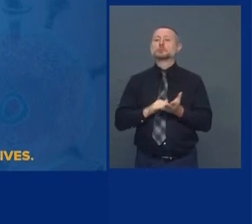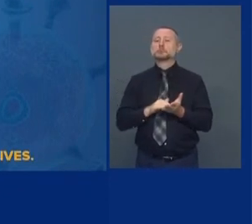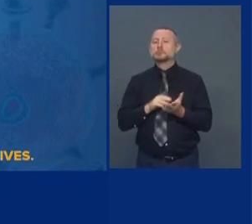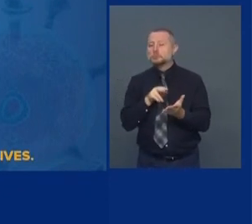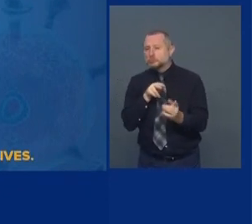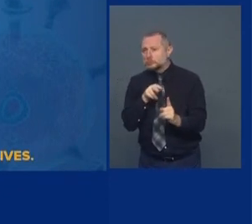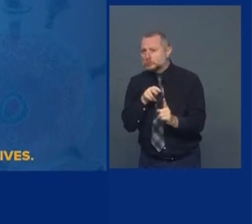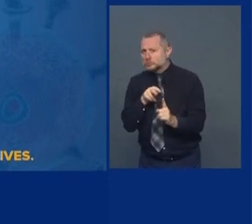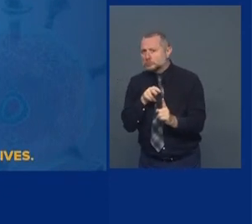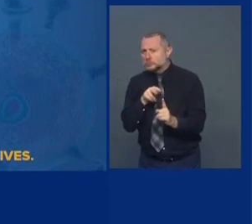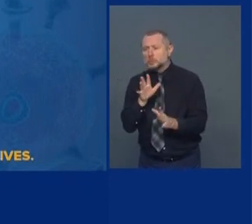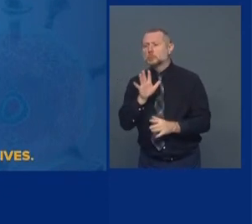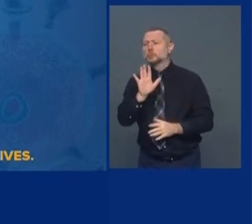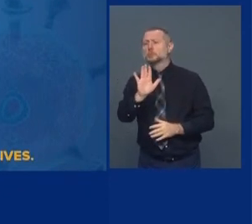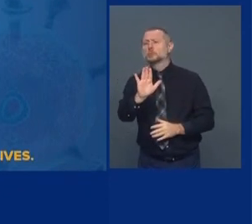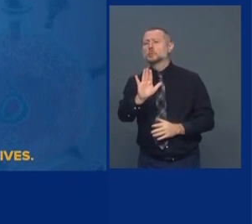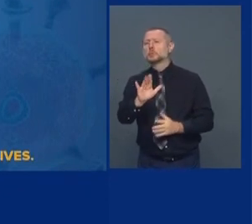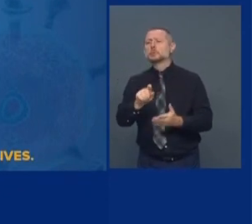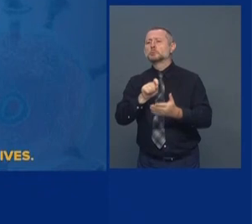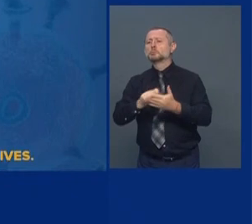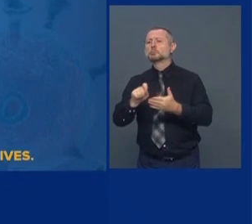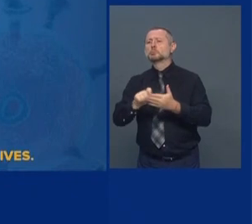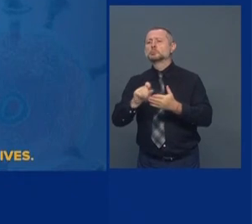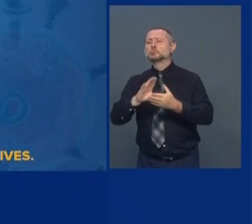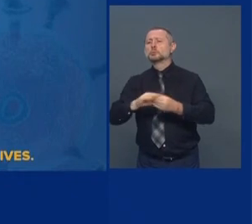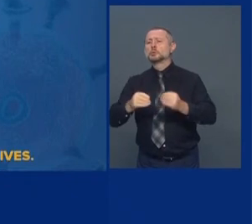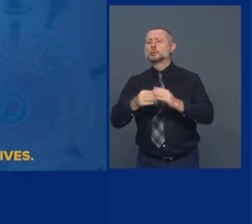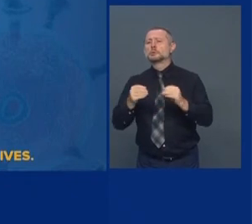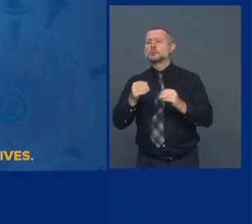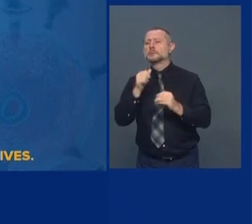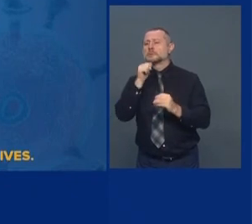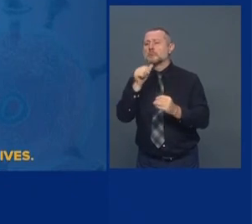inartfully worded. Not that you ever do that.